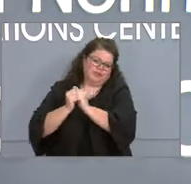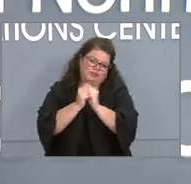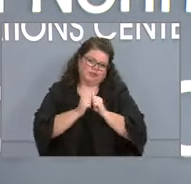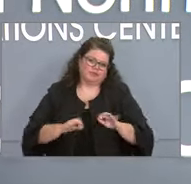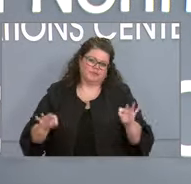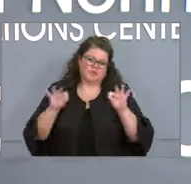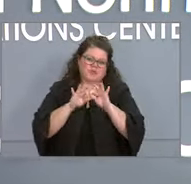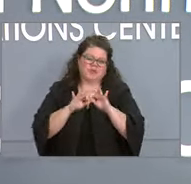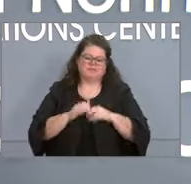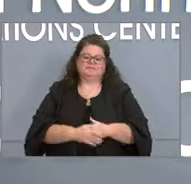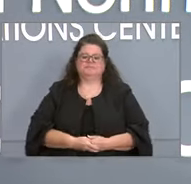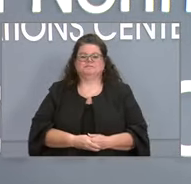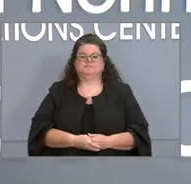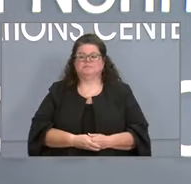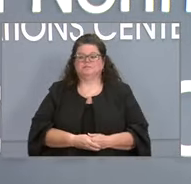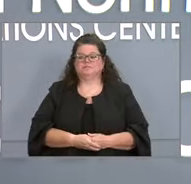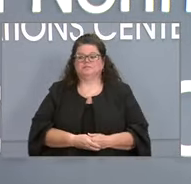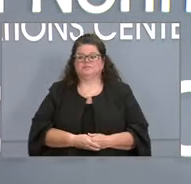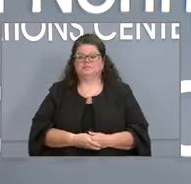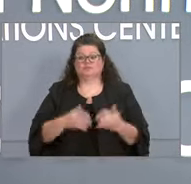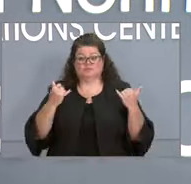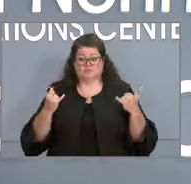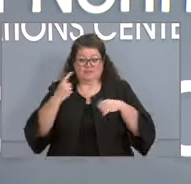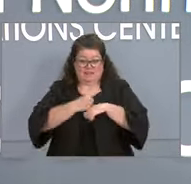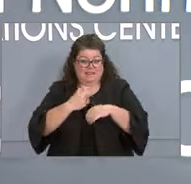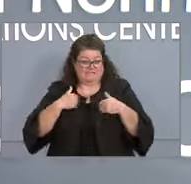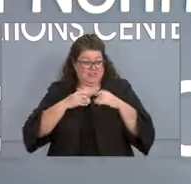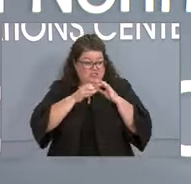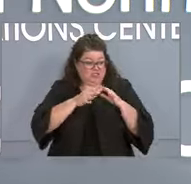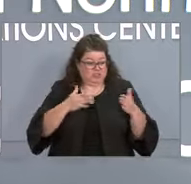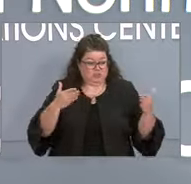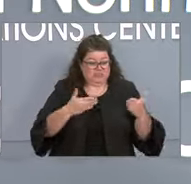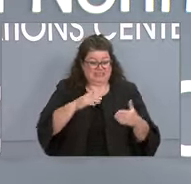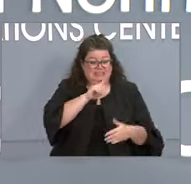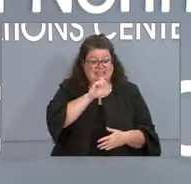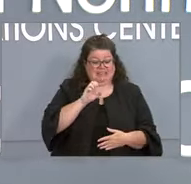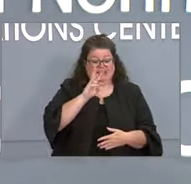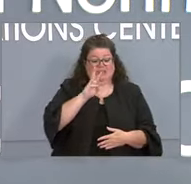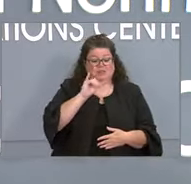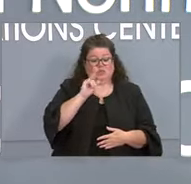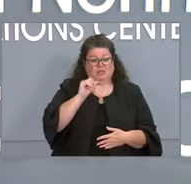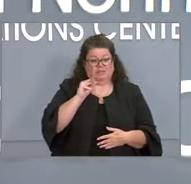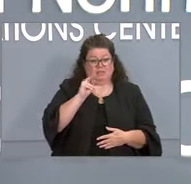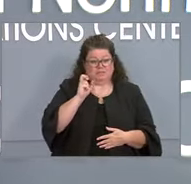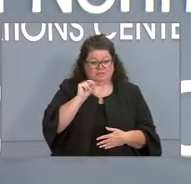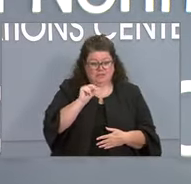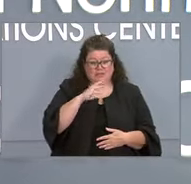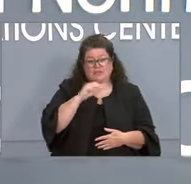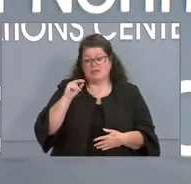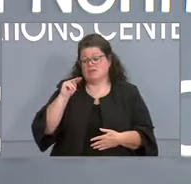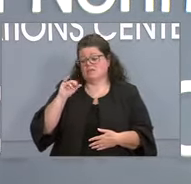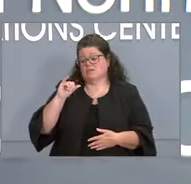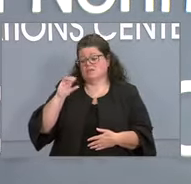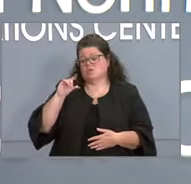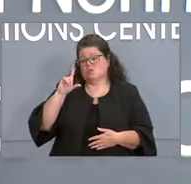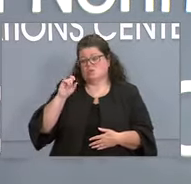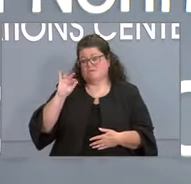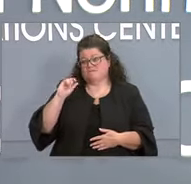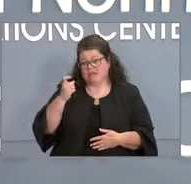Also with me today are our sign language interpreters, Lee Williamson and Nicole Fox, behind the scenes.